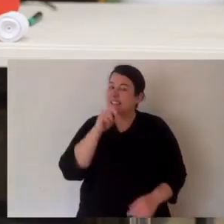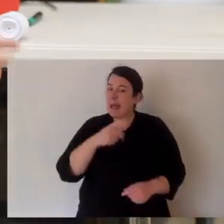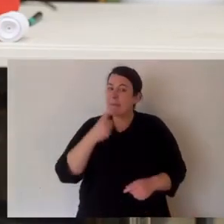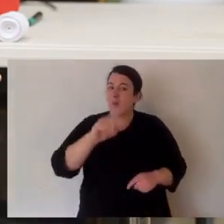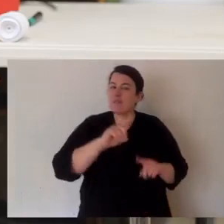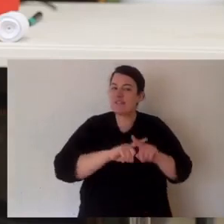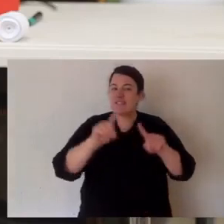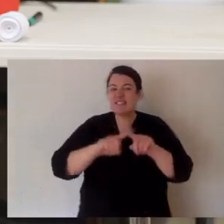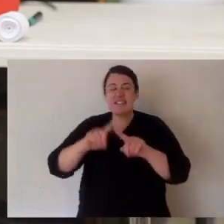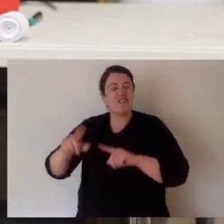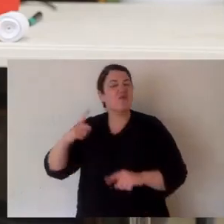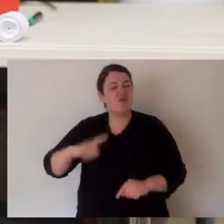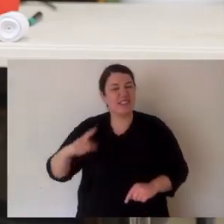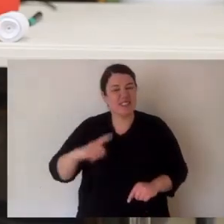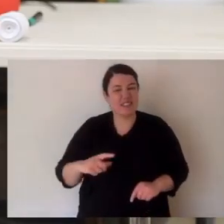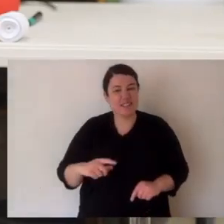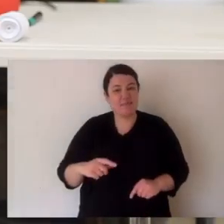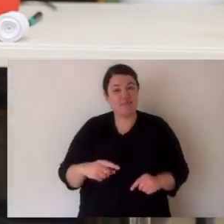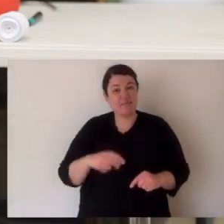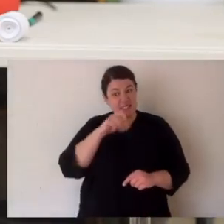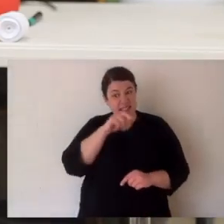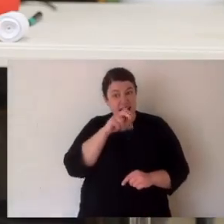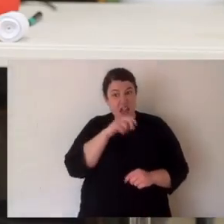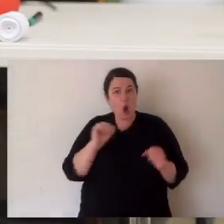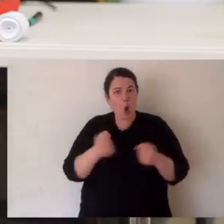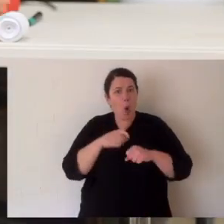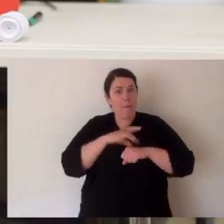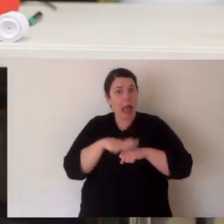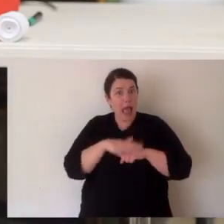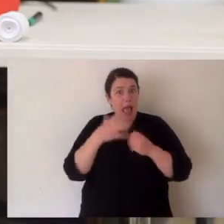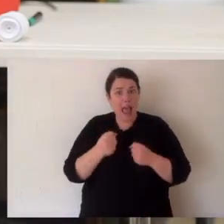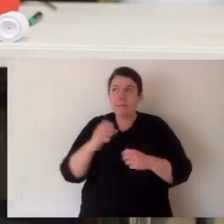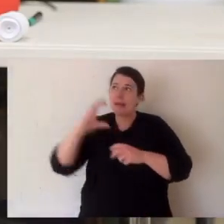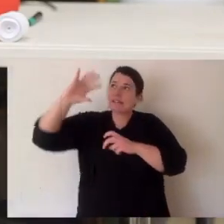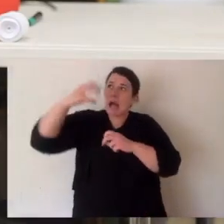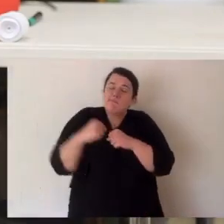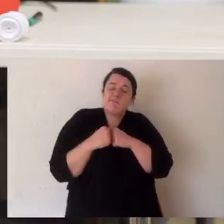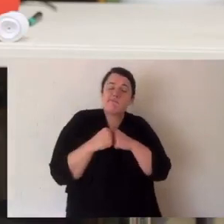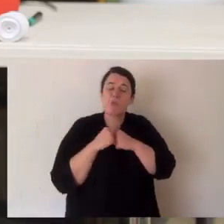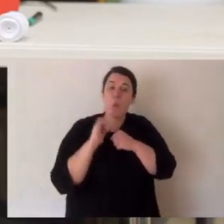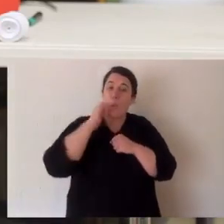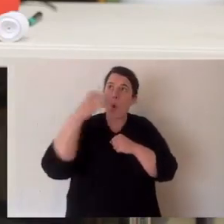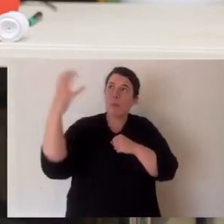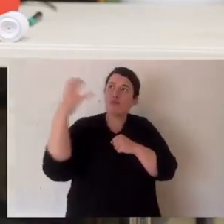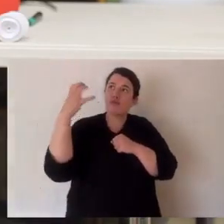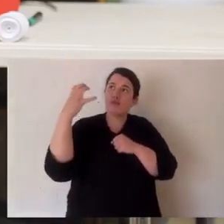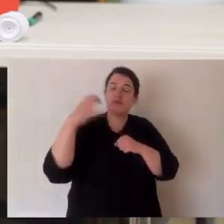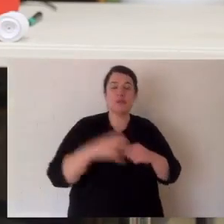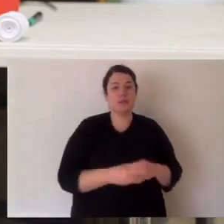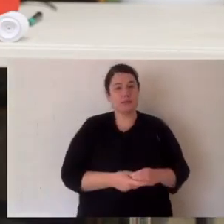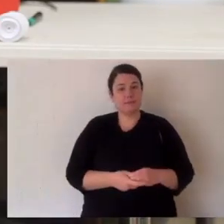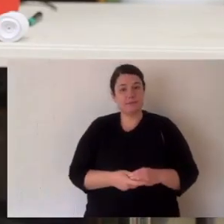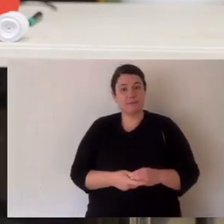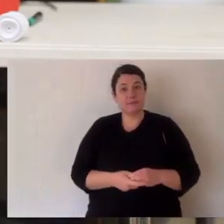venoms for different reasons. Also, snakes are cold-blooded. They warm up with the sun. But when they swallow their food